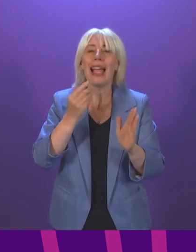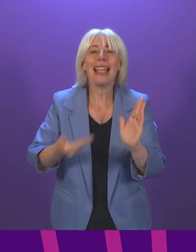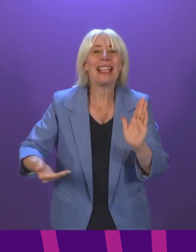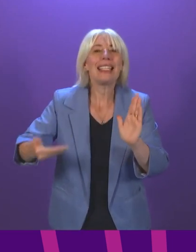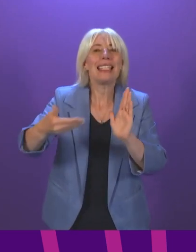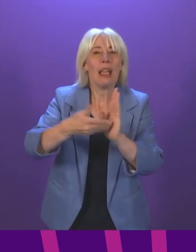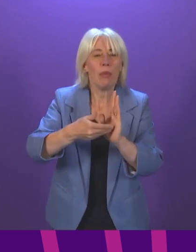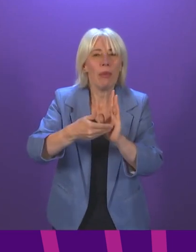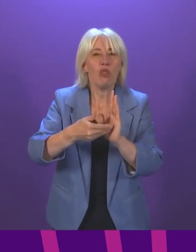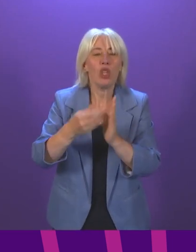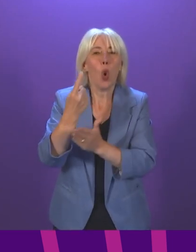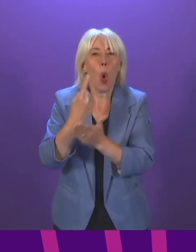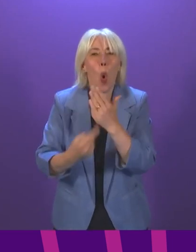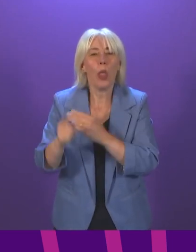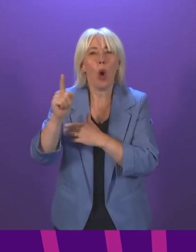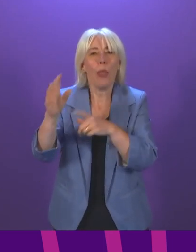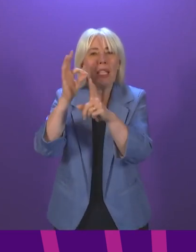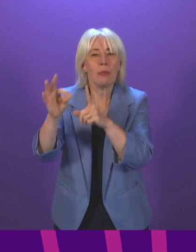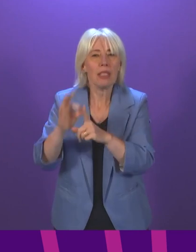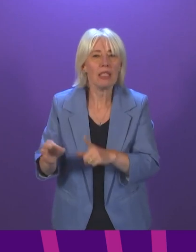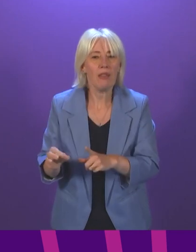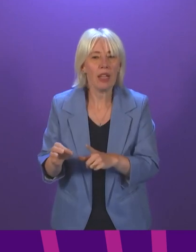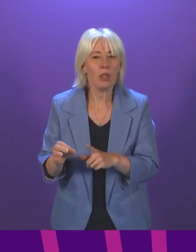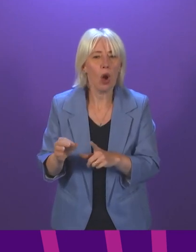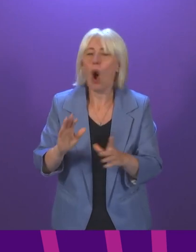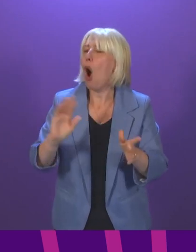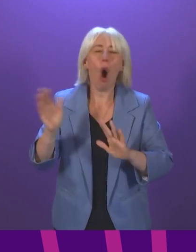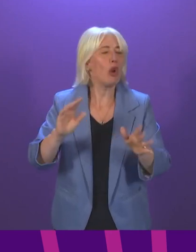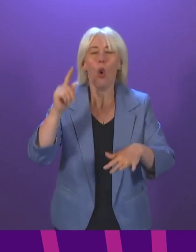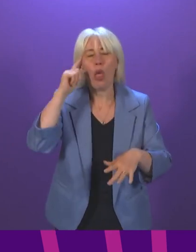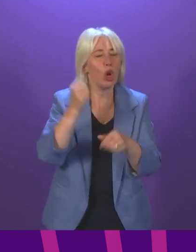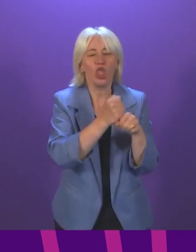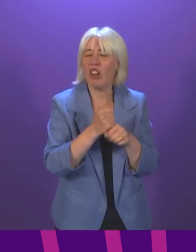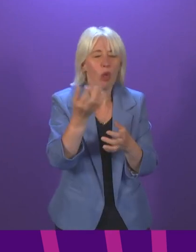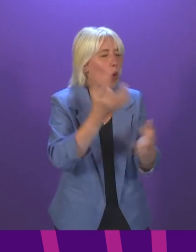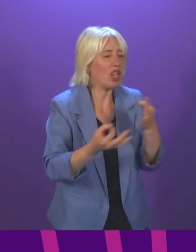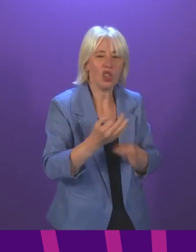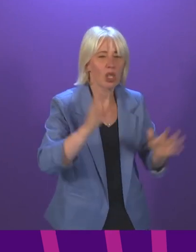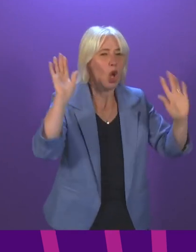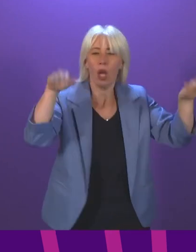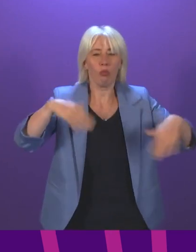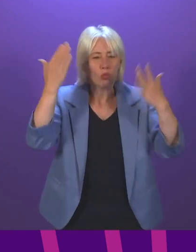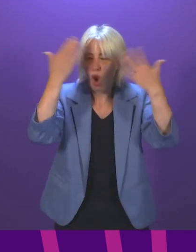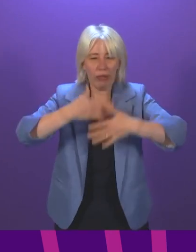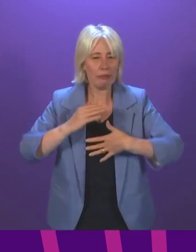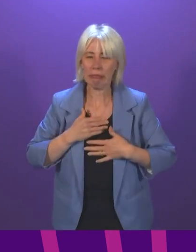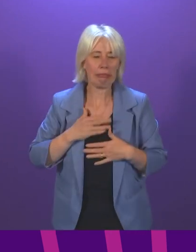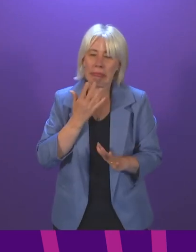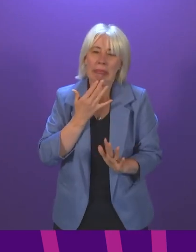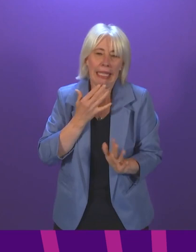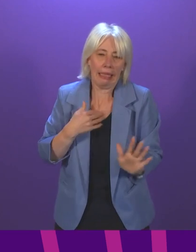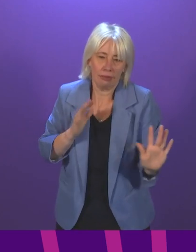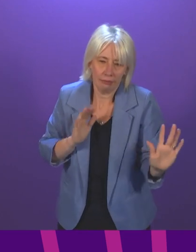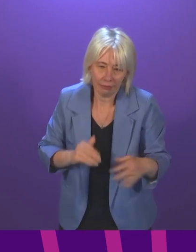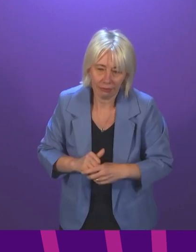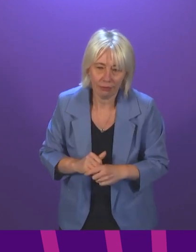supplementaries on these specific questions as we go along, but there may be an opportunity it wasn't to that. No, I thought we were on to generals. Thank you. Thank you very much.